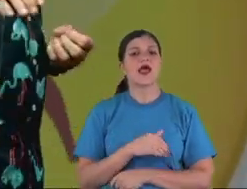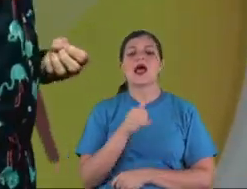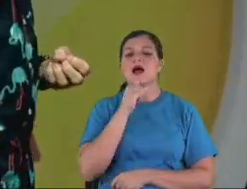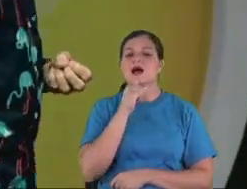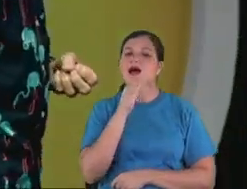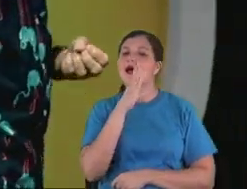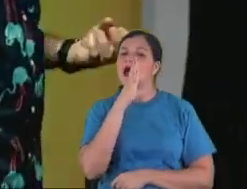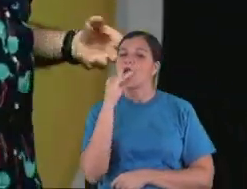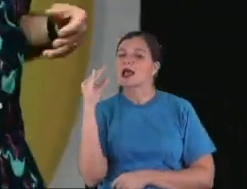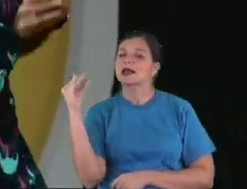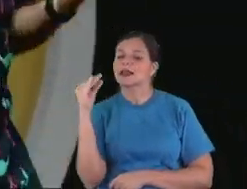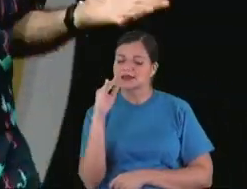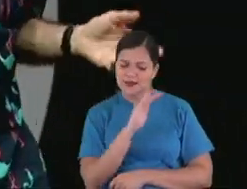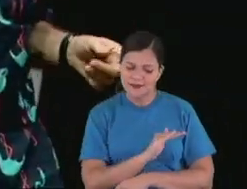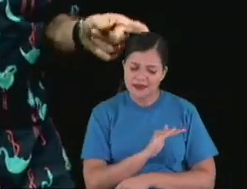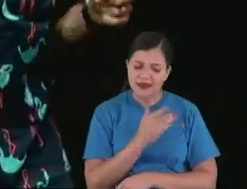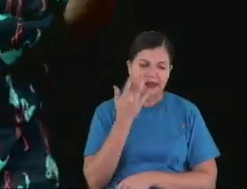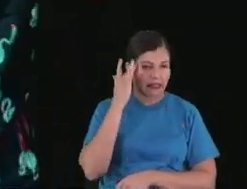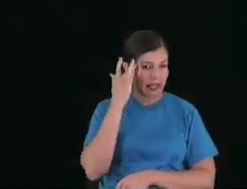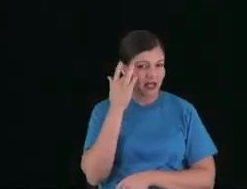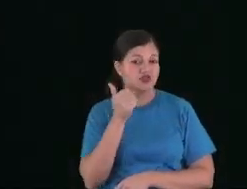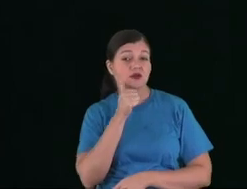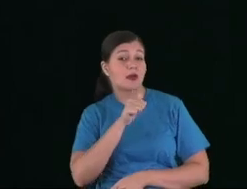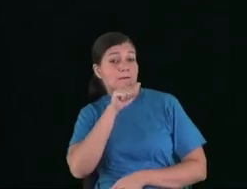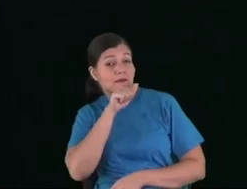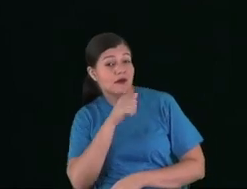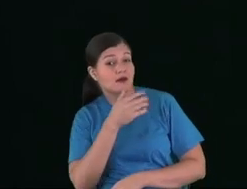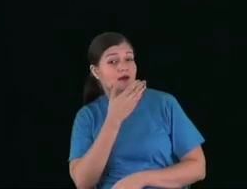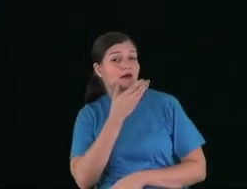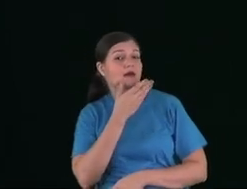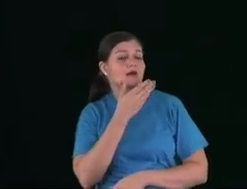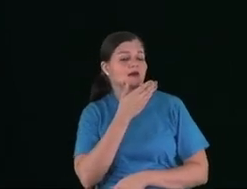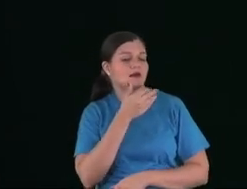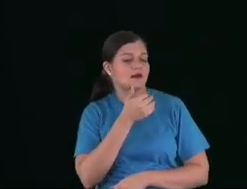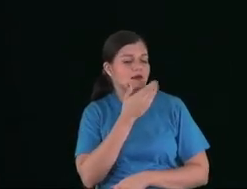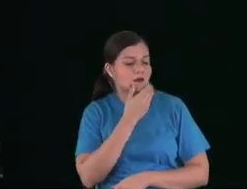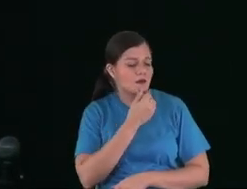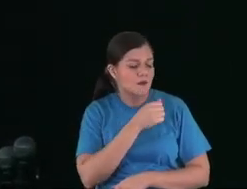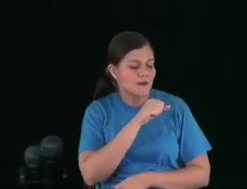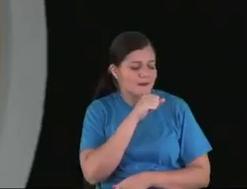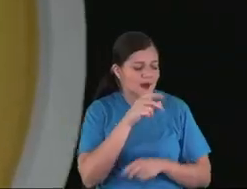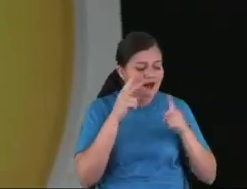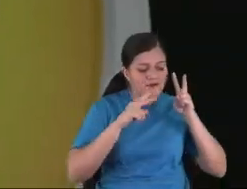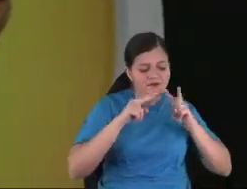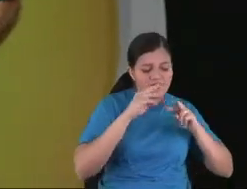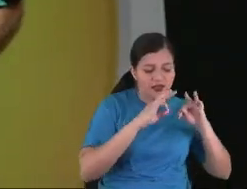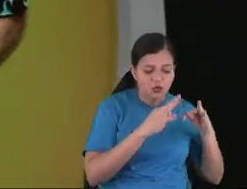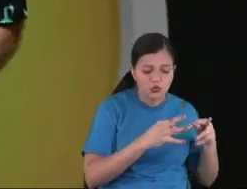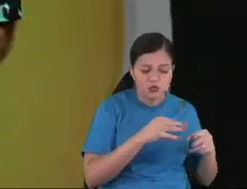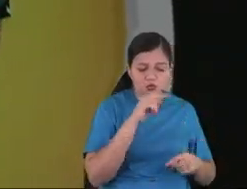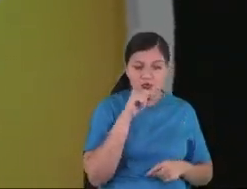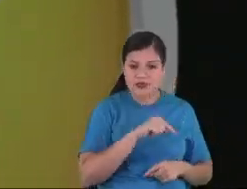small, he thinks that the parents see everything.